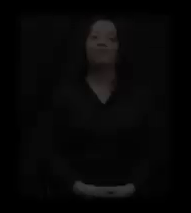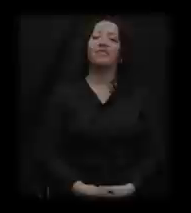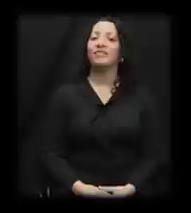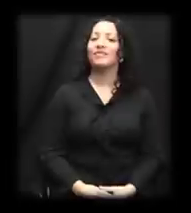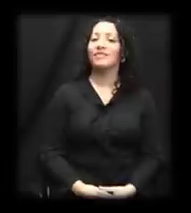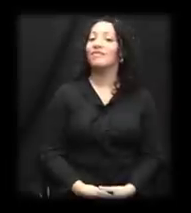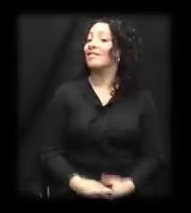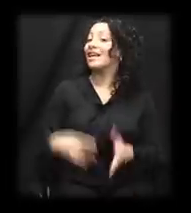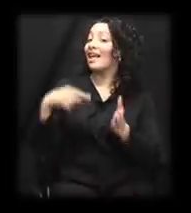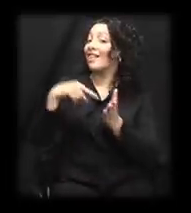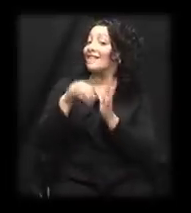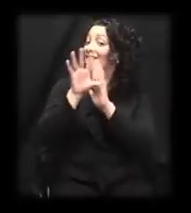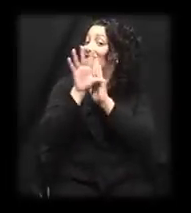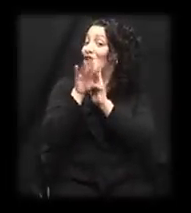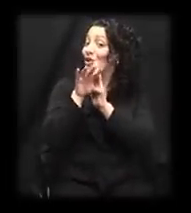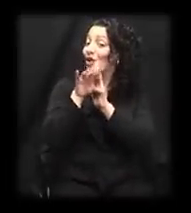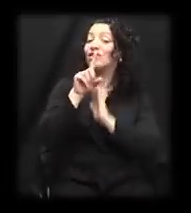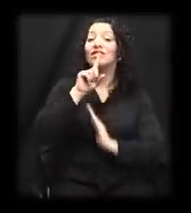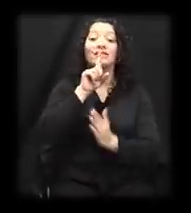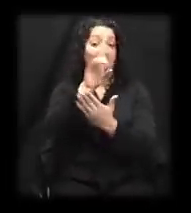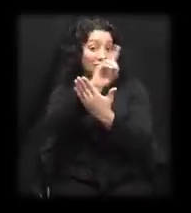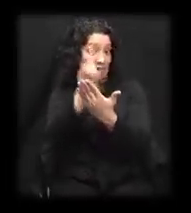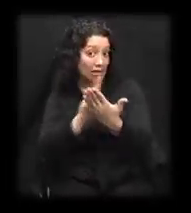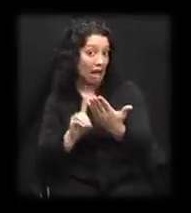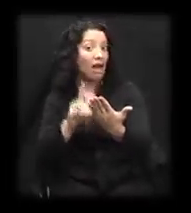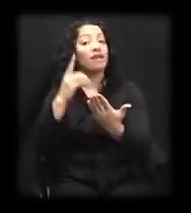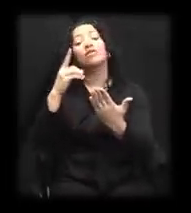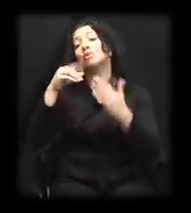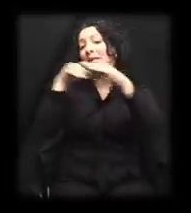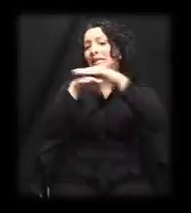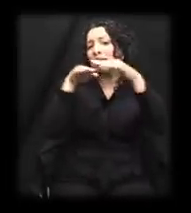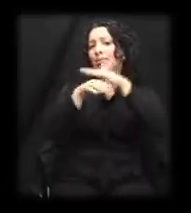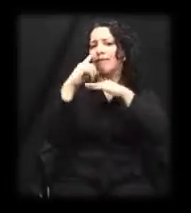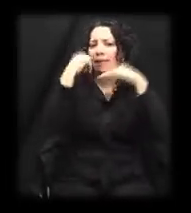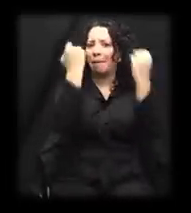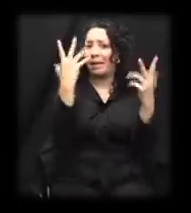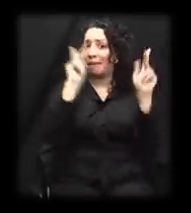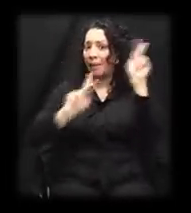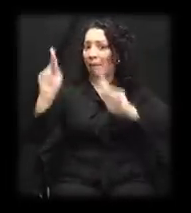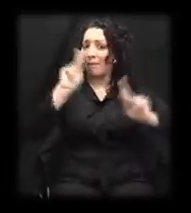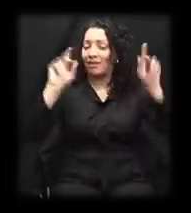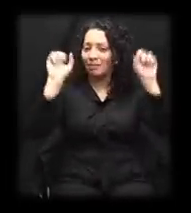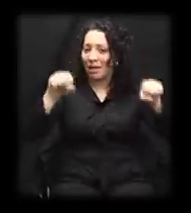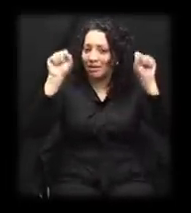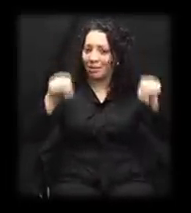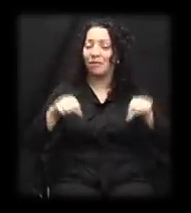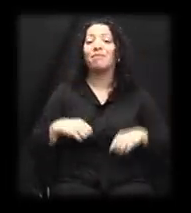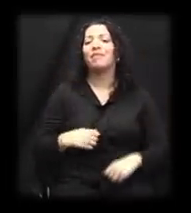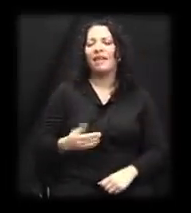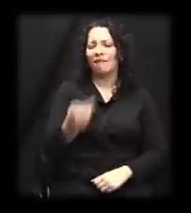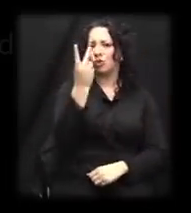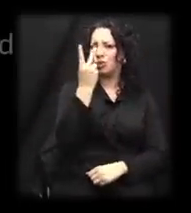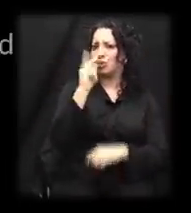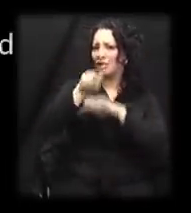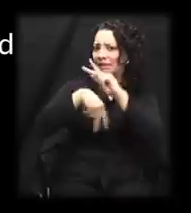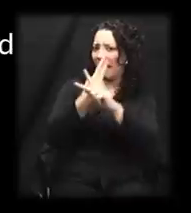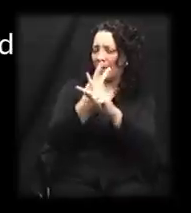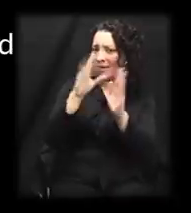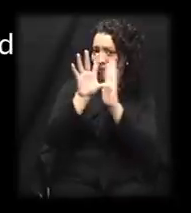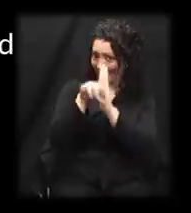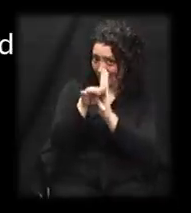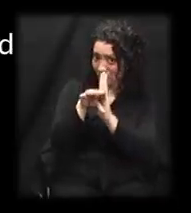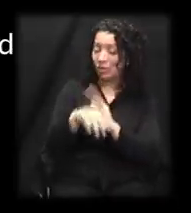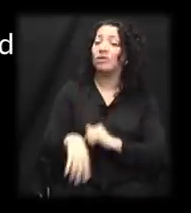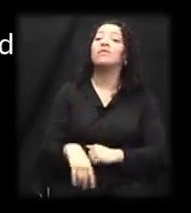This video has been designed to be accessible to as many people as possible. There are two versions of this video.